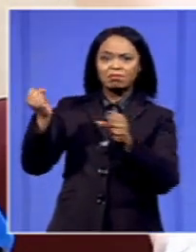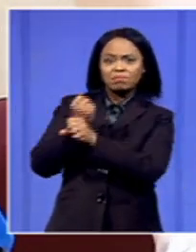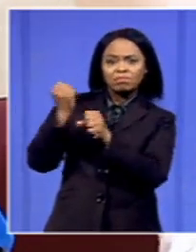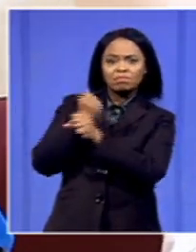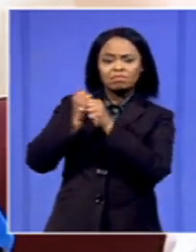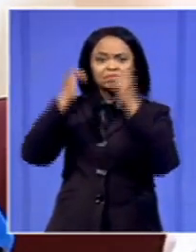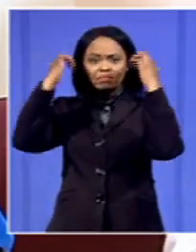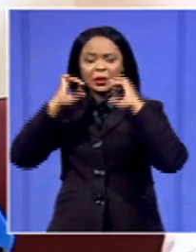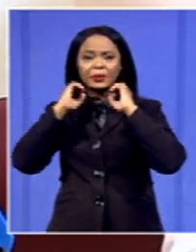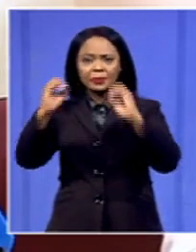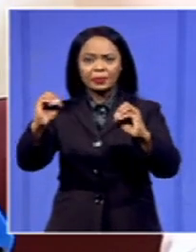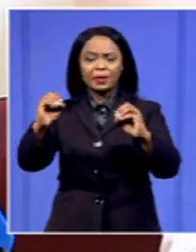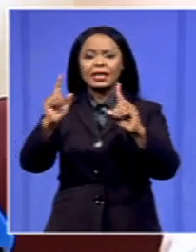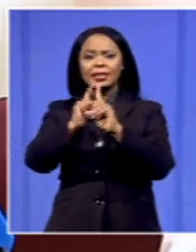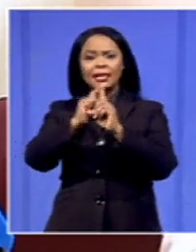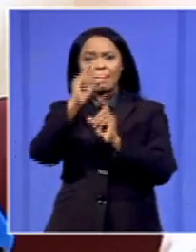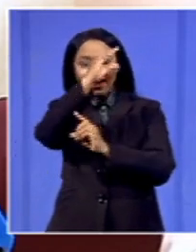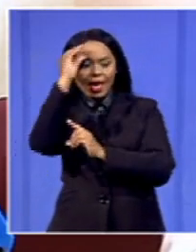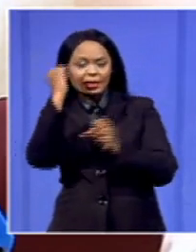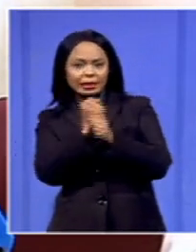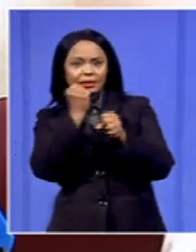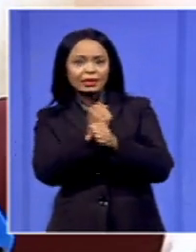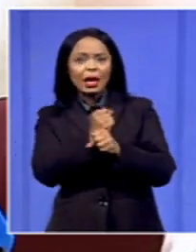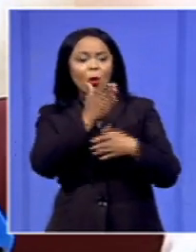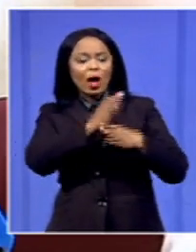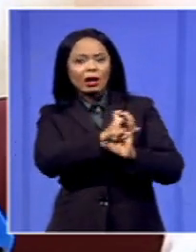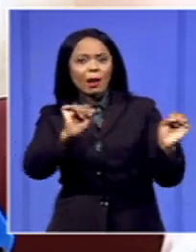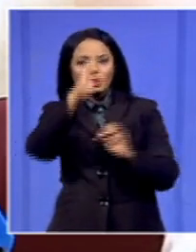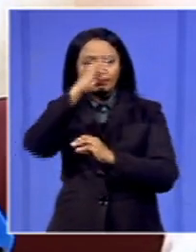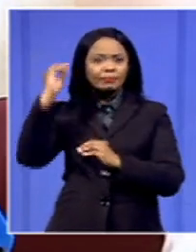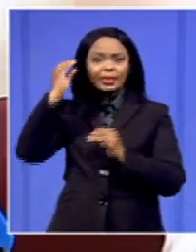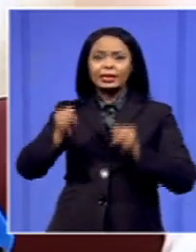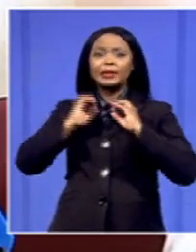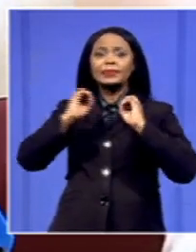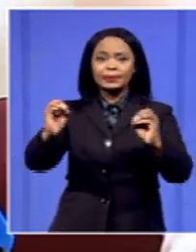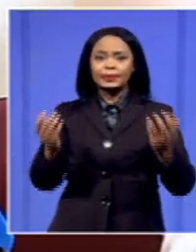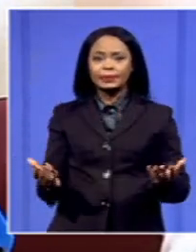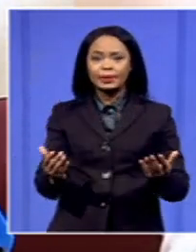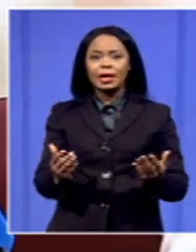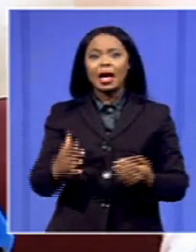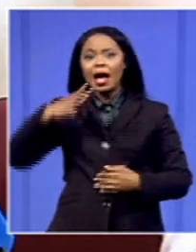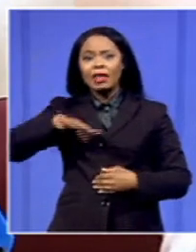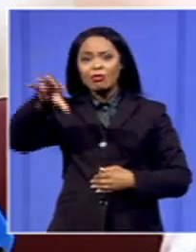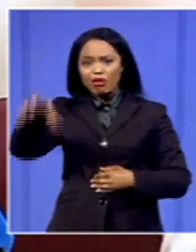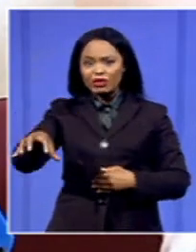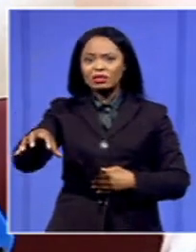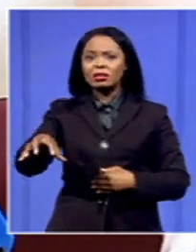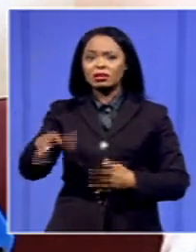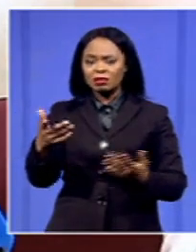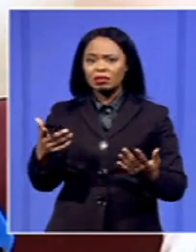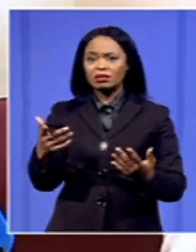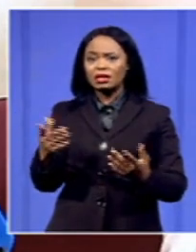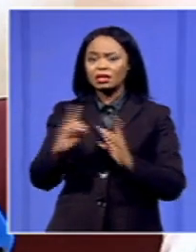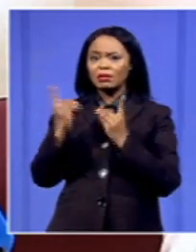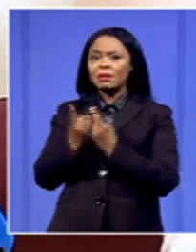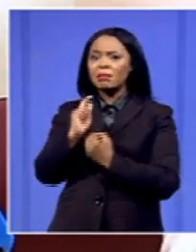nurses seriously, and to this end, if you look in other provinces, nurses were paid their nursing, their uniform